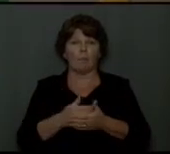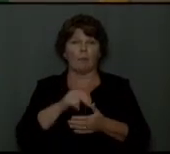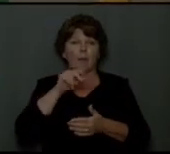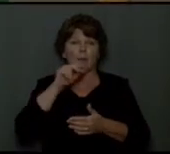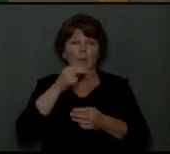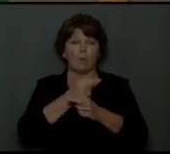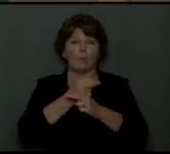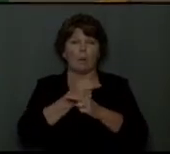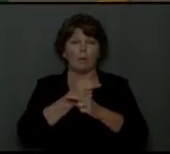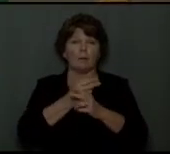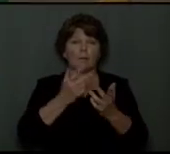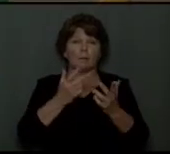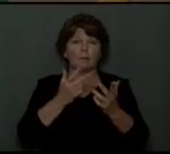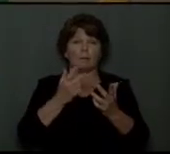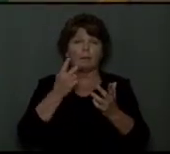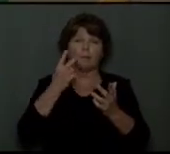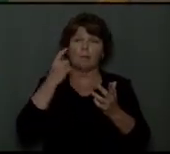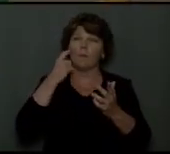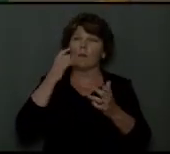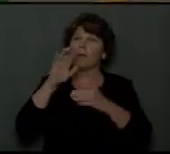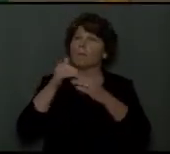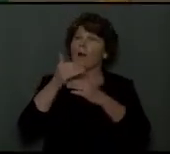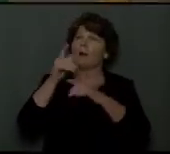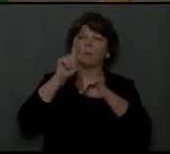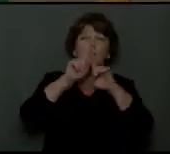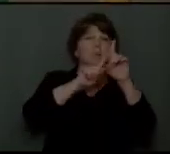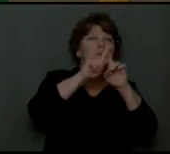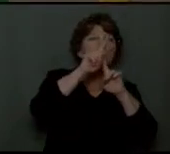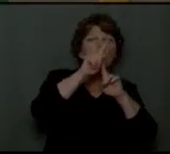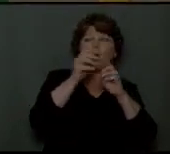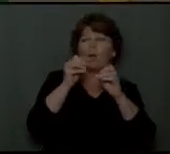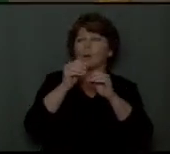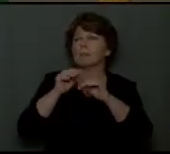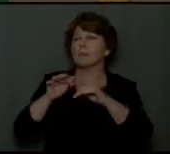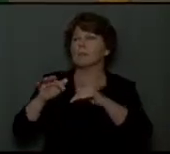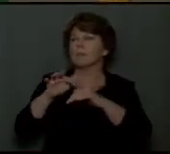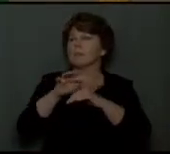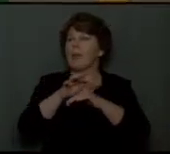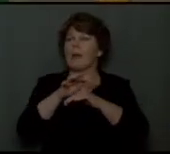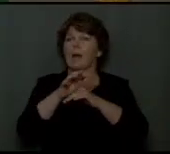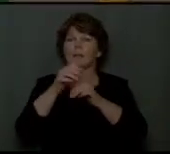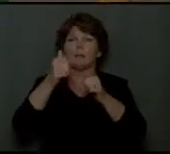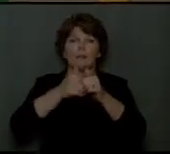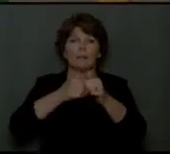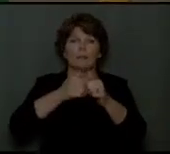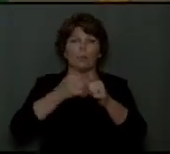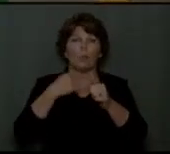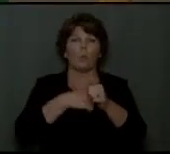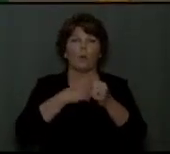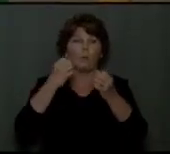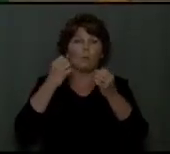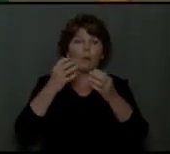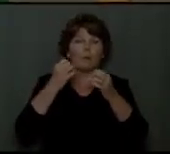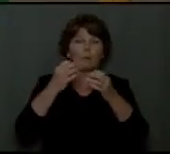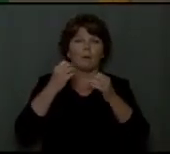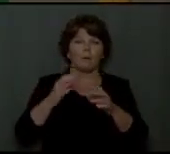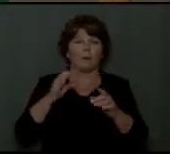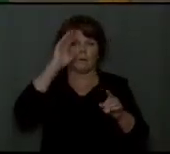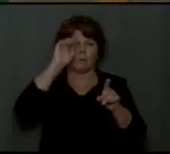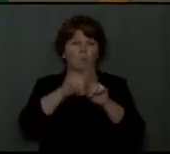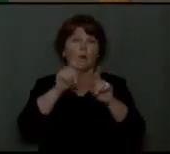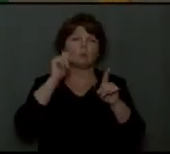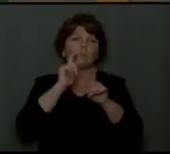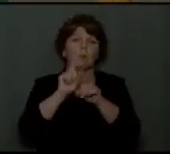stars in the heavens. Each brother and sister is used by the Holy Spirit to work and to